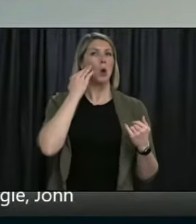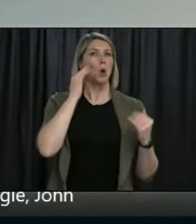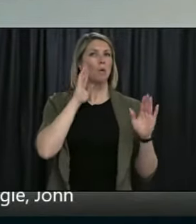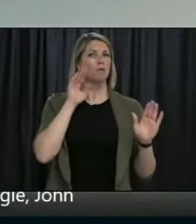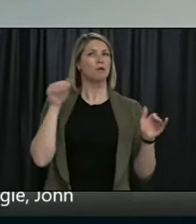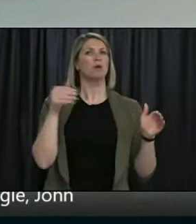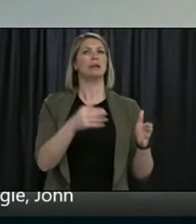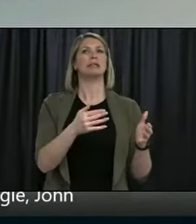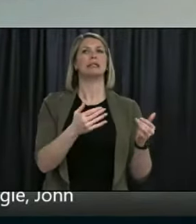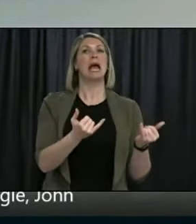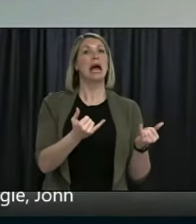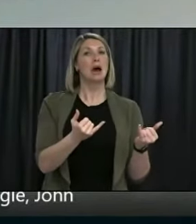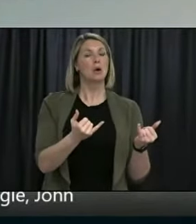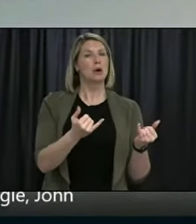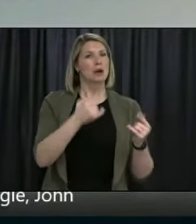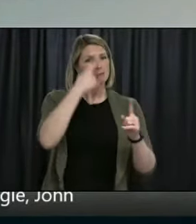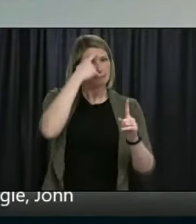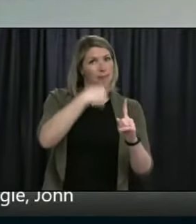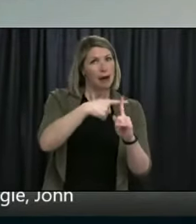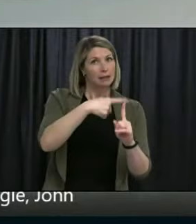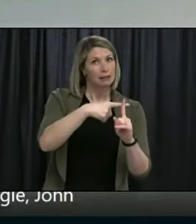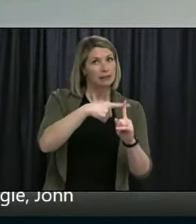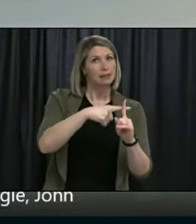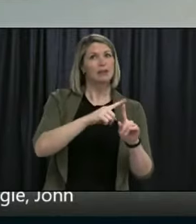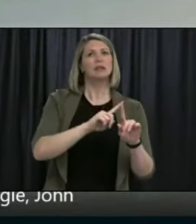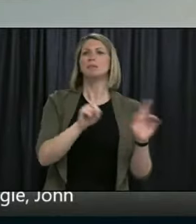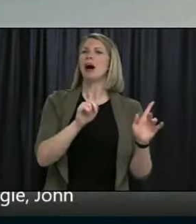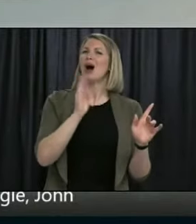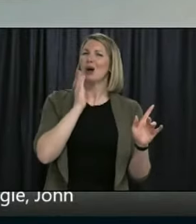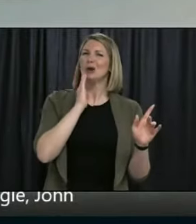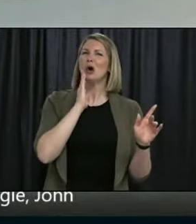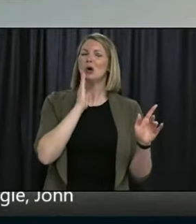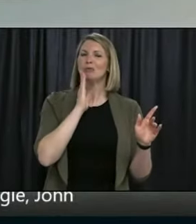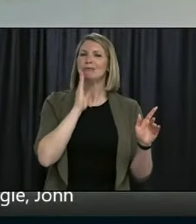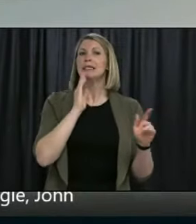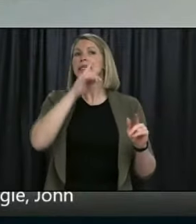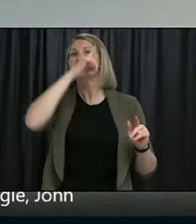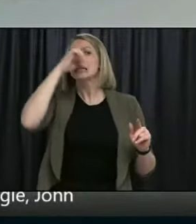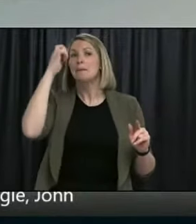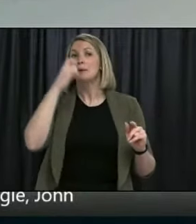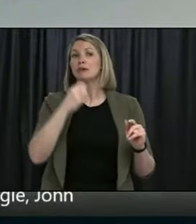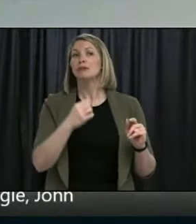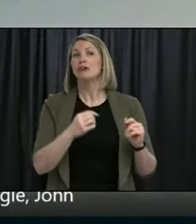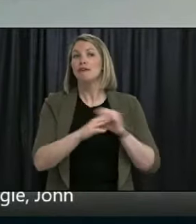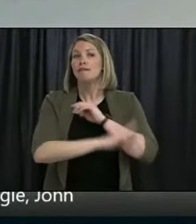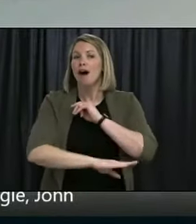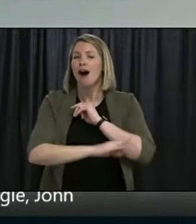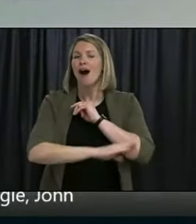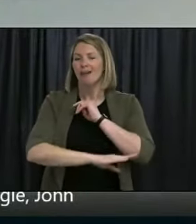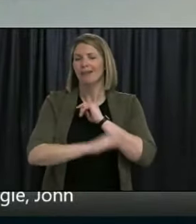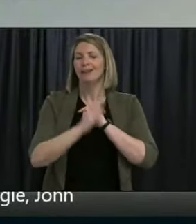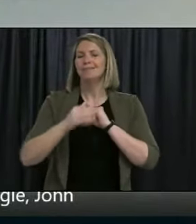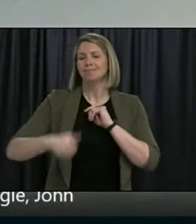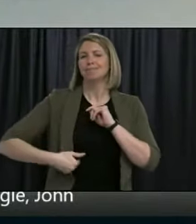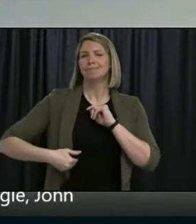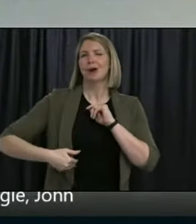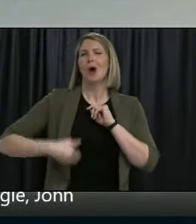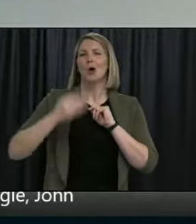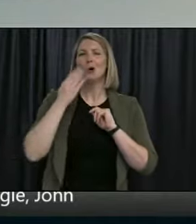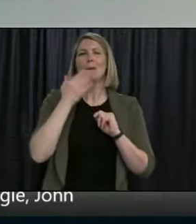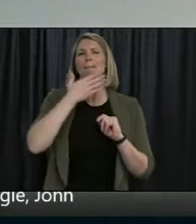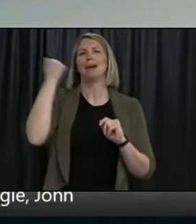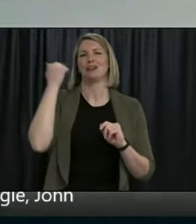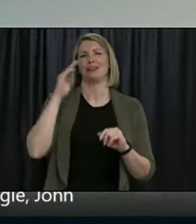summer that we will see this year will turn out to be a better one than last year, and I think it will